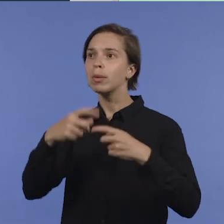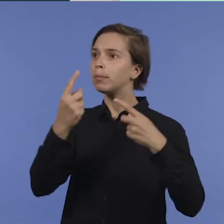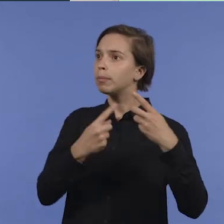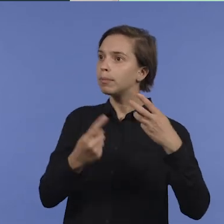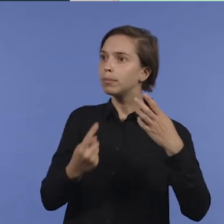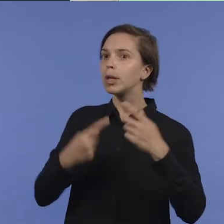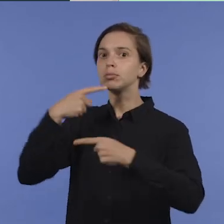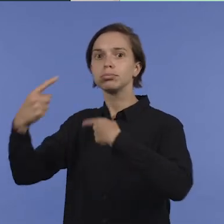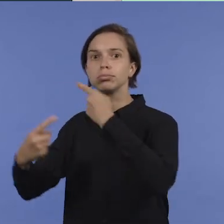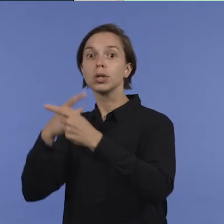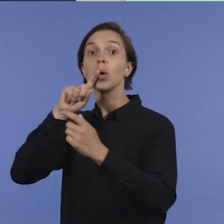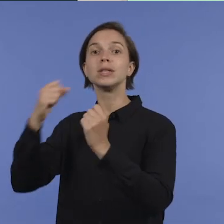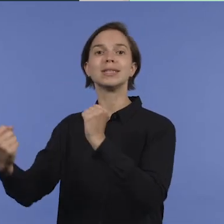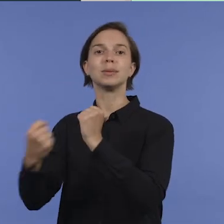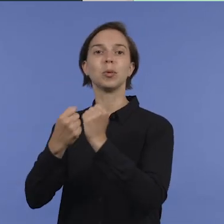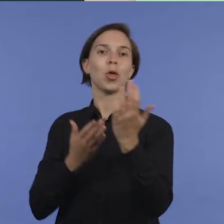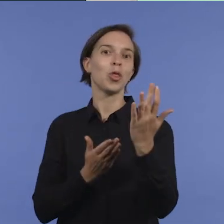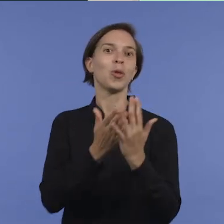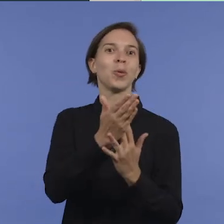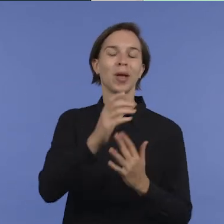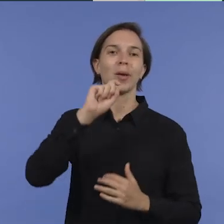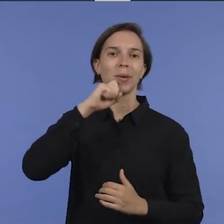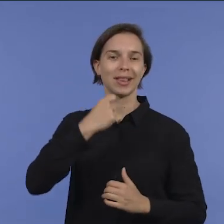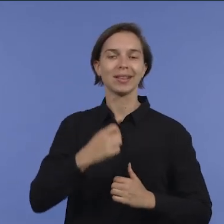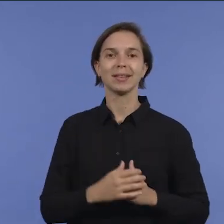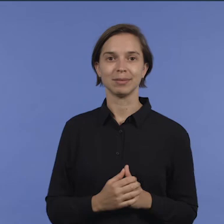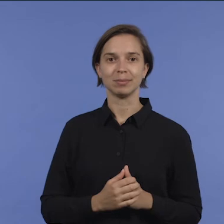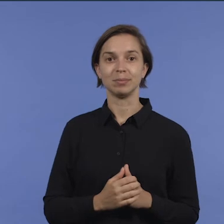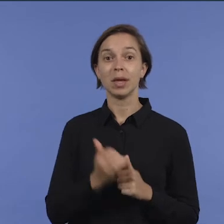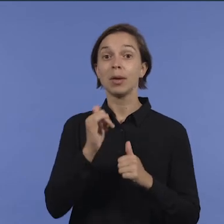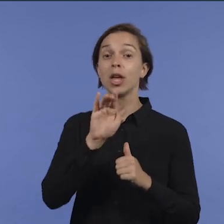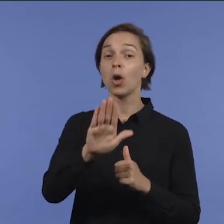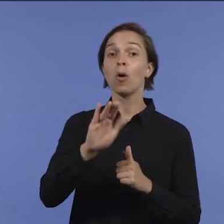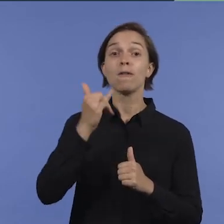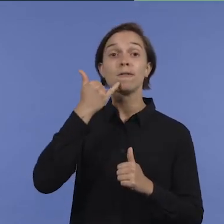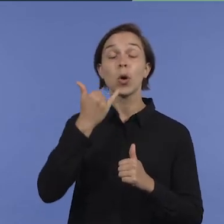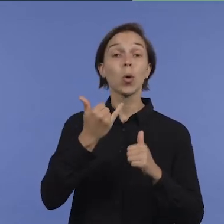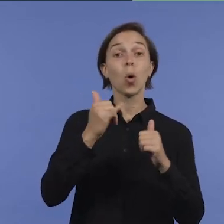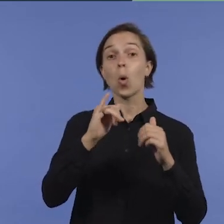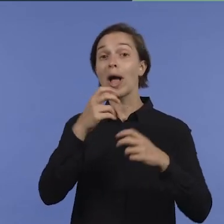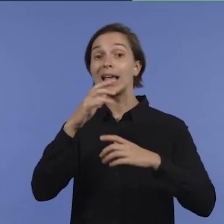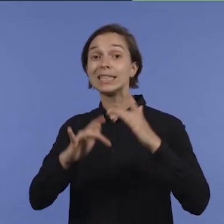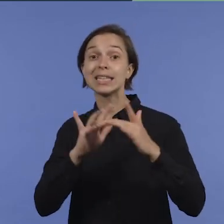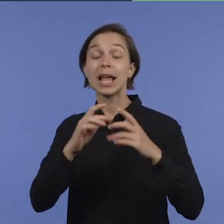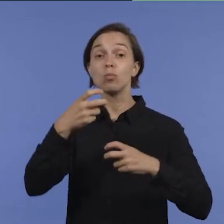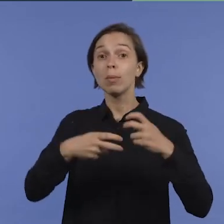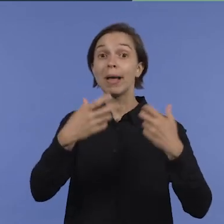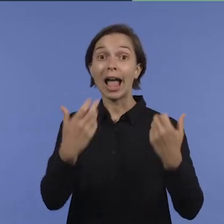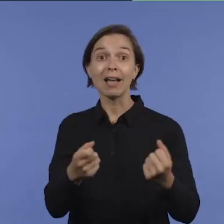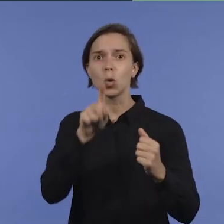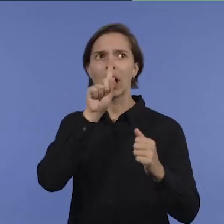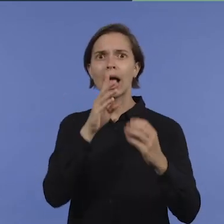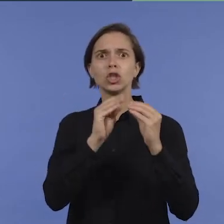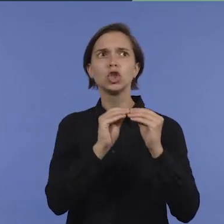way forward. If you have a phone or internet problem that you can't fix with your provider, contact the TIO on